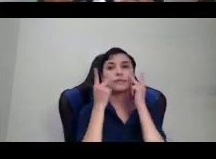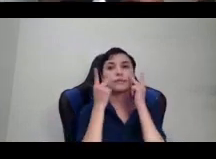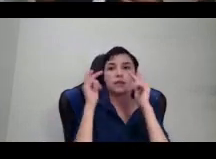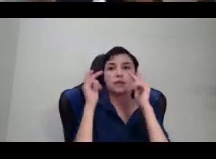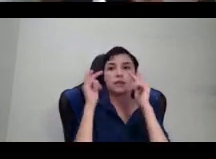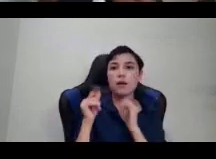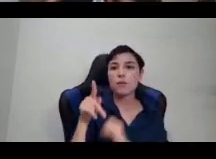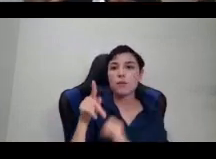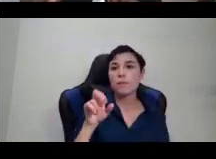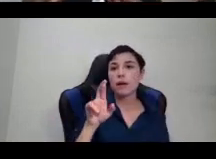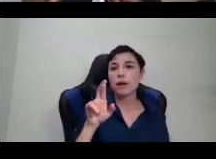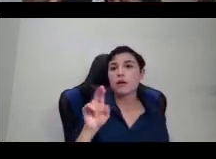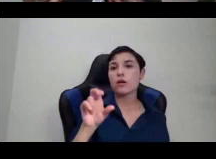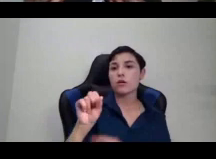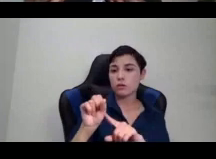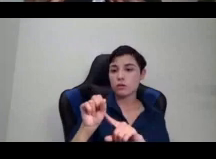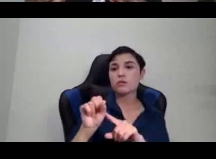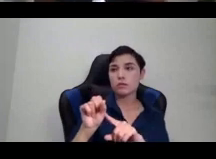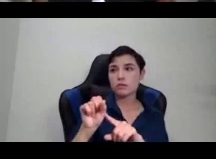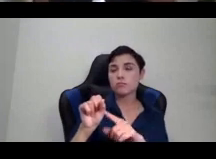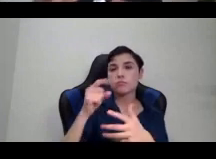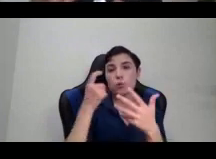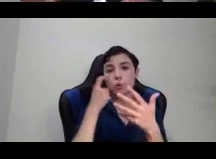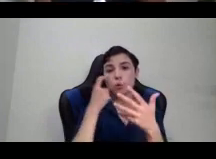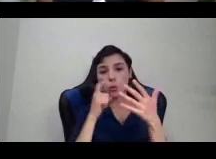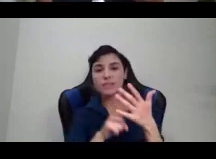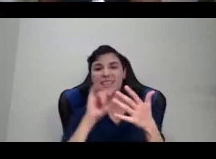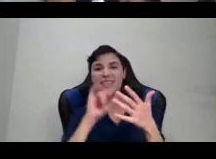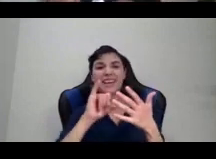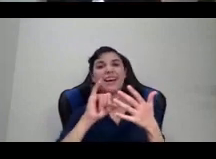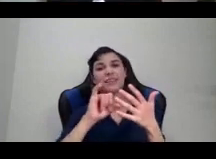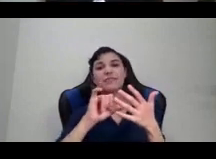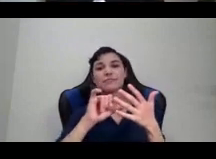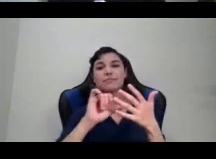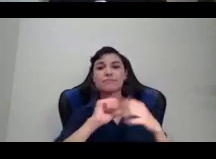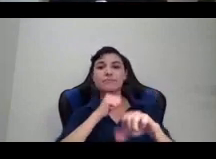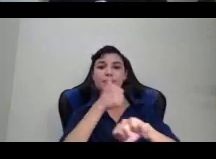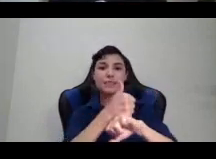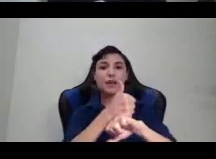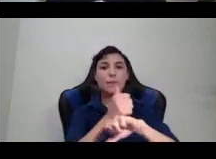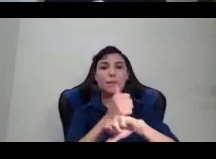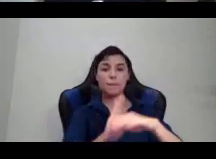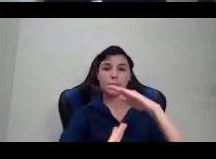basis of our coalition work and our solidarity and mutual aid with one another.